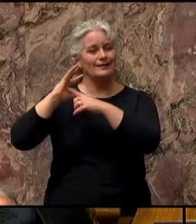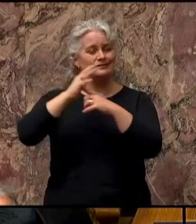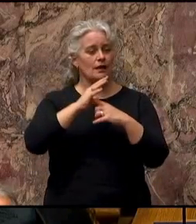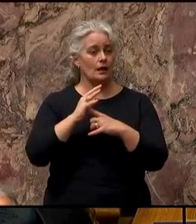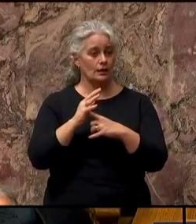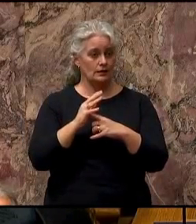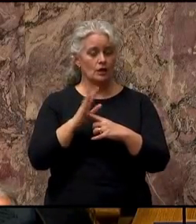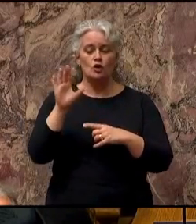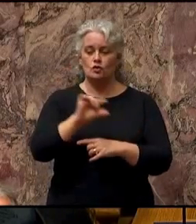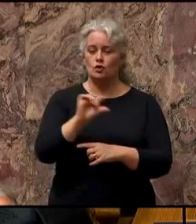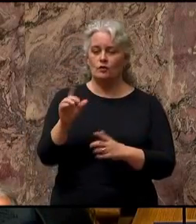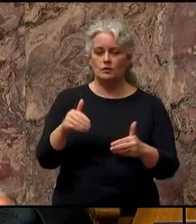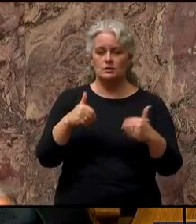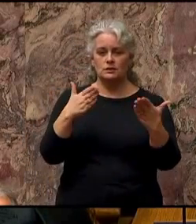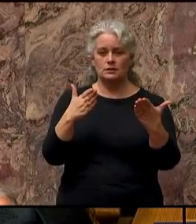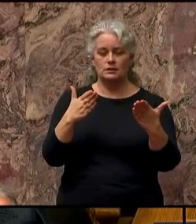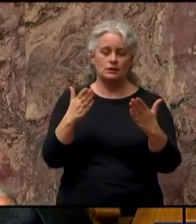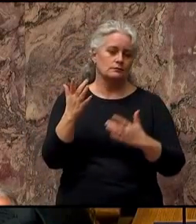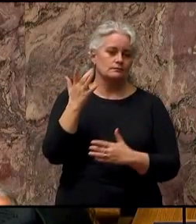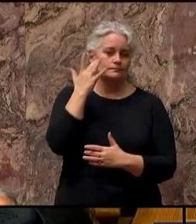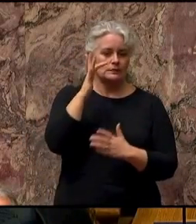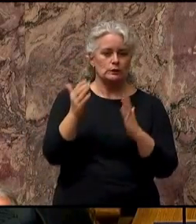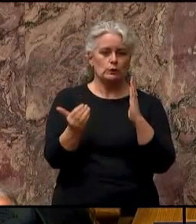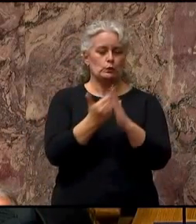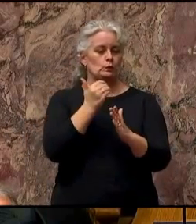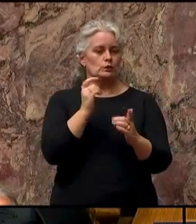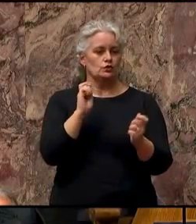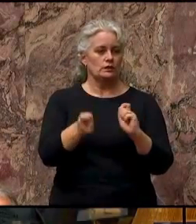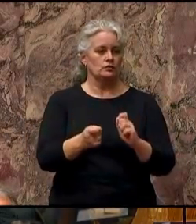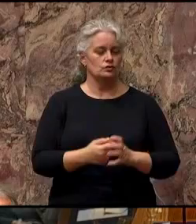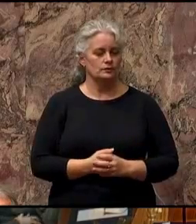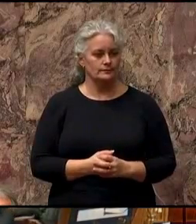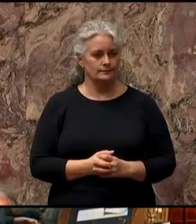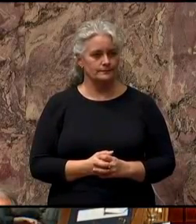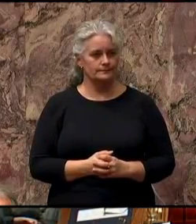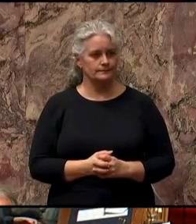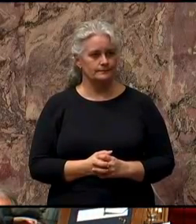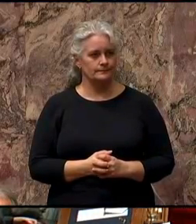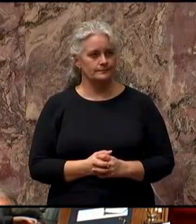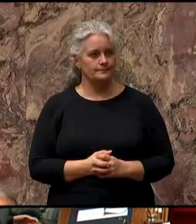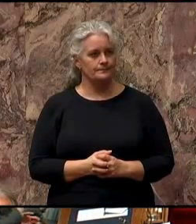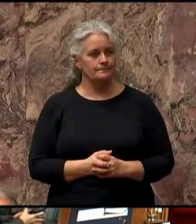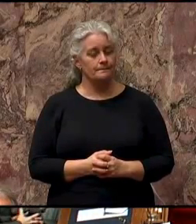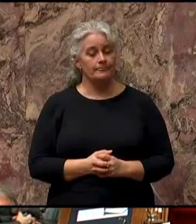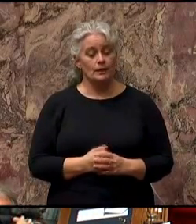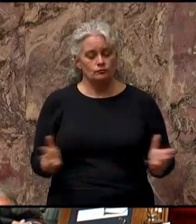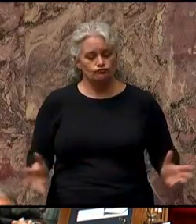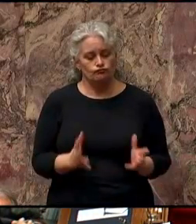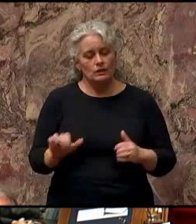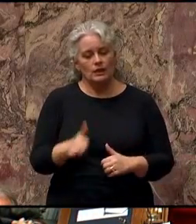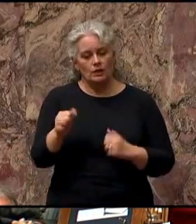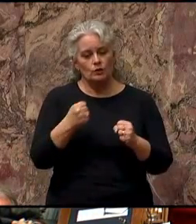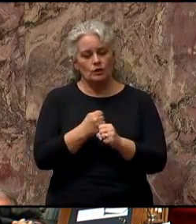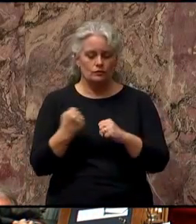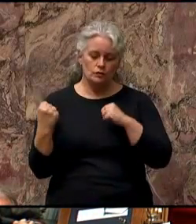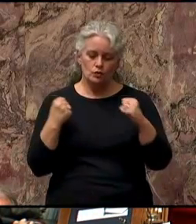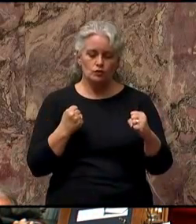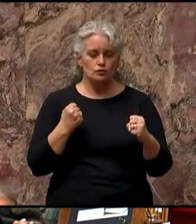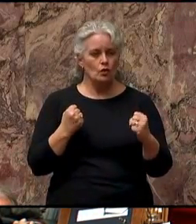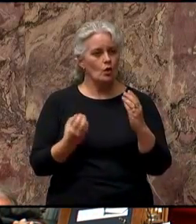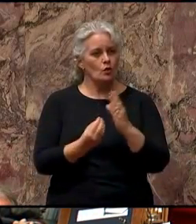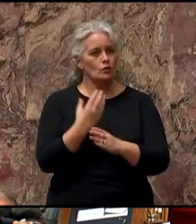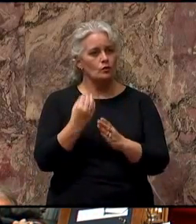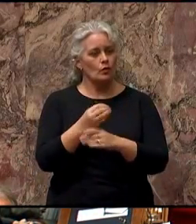government is delivering innovative change. To encourage another year of strong growth in tourism,